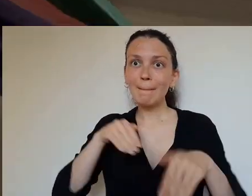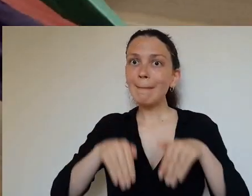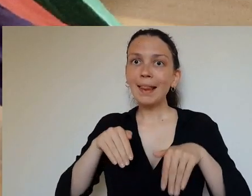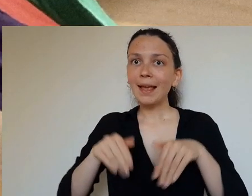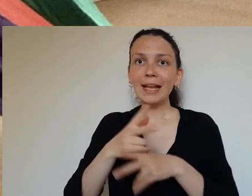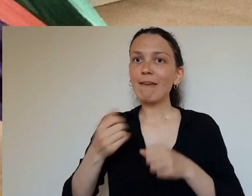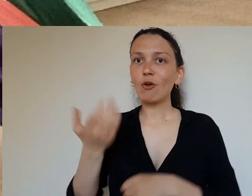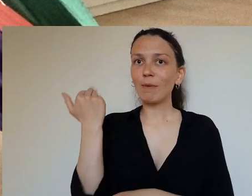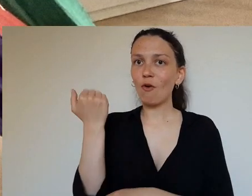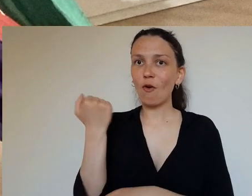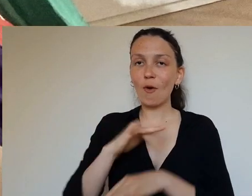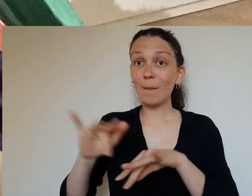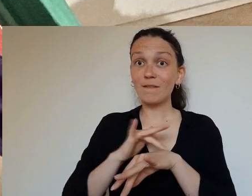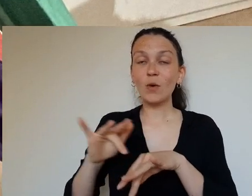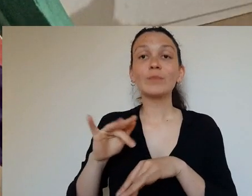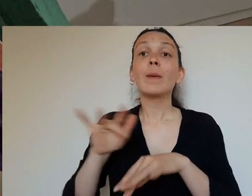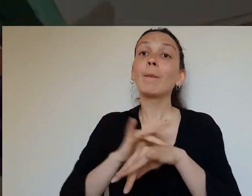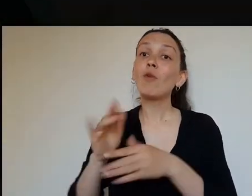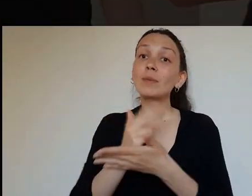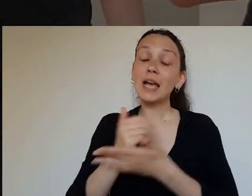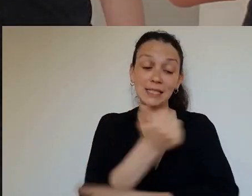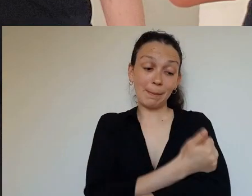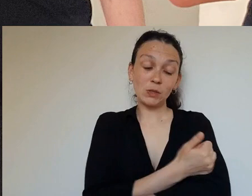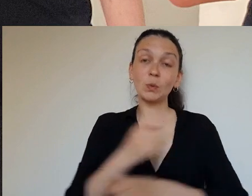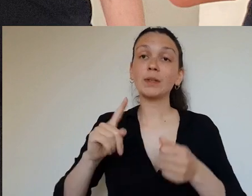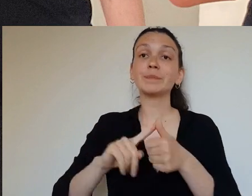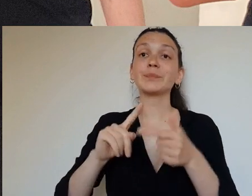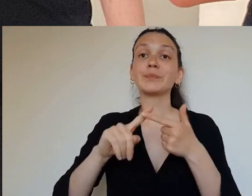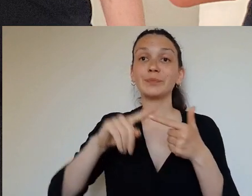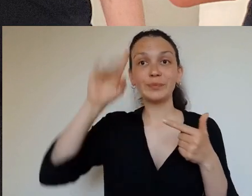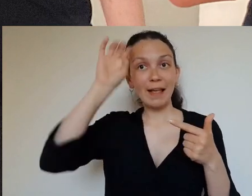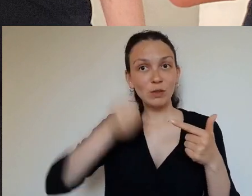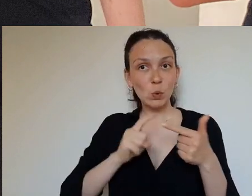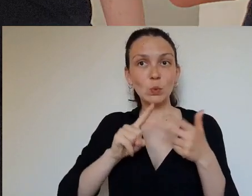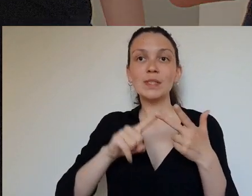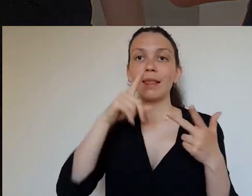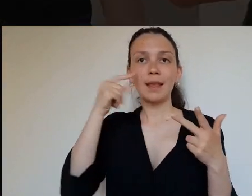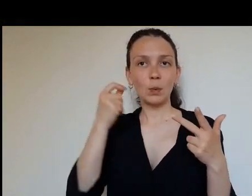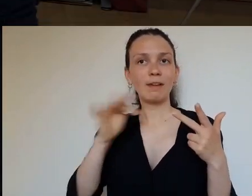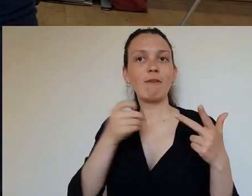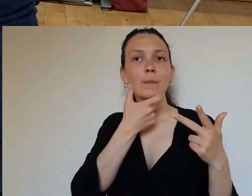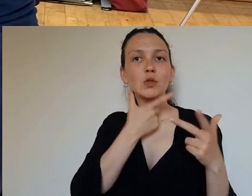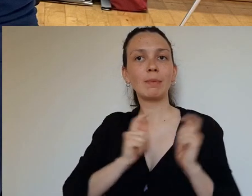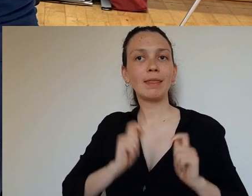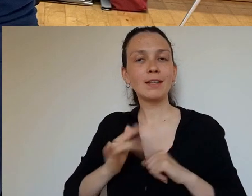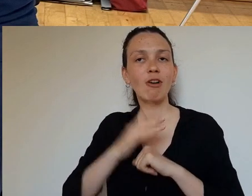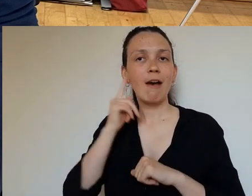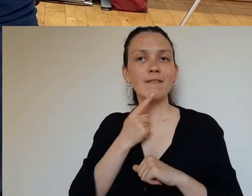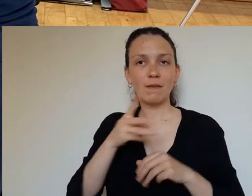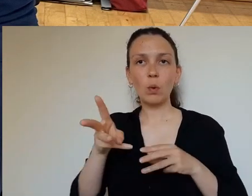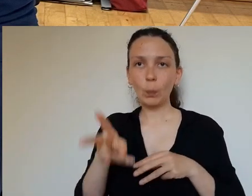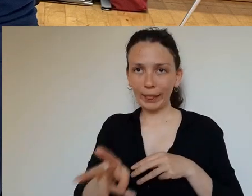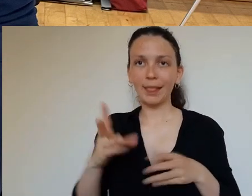The performance artist Amanda Coogan and theatre practitioners Alvion Jones and Leanne Quigley of Dublin Theatre of the Deaf will join